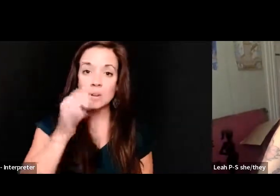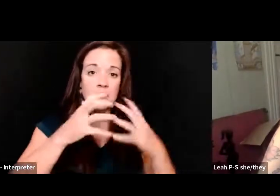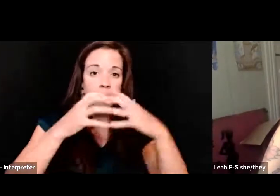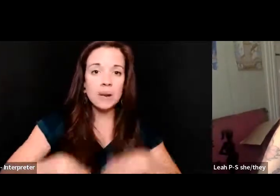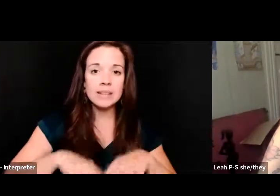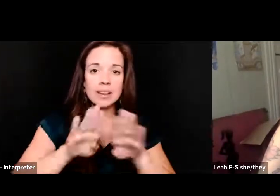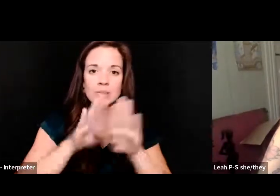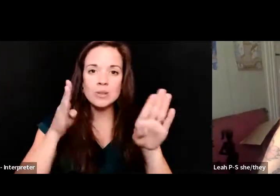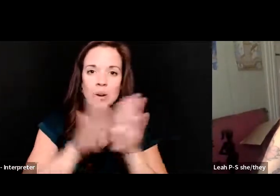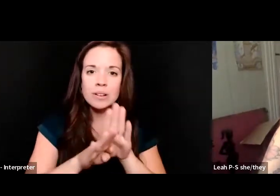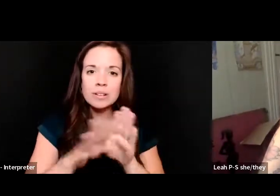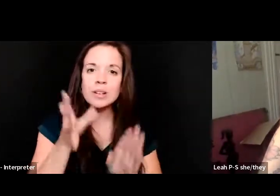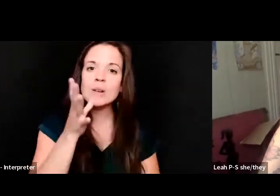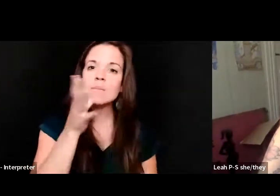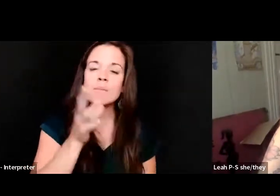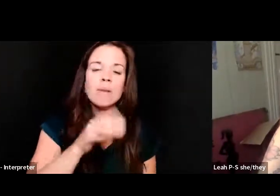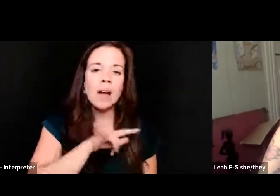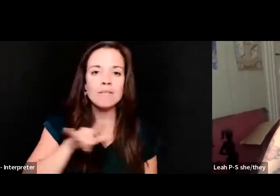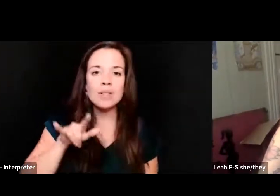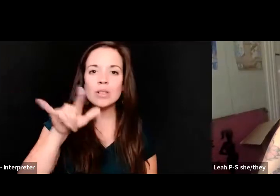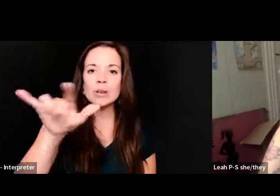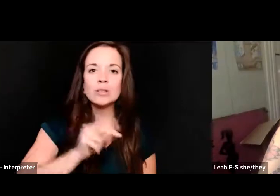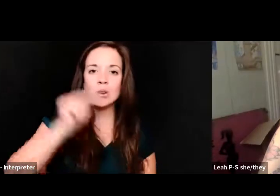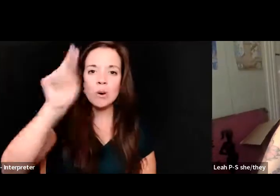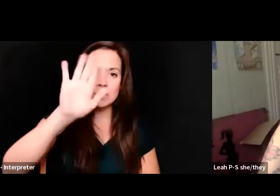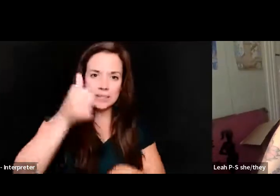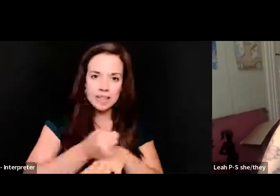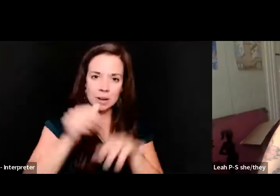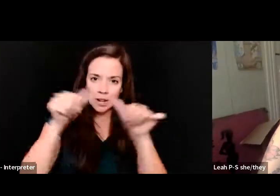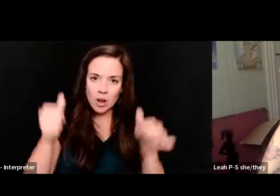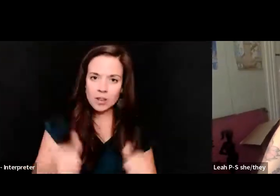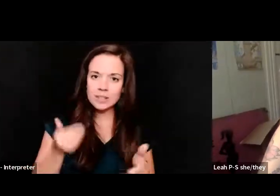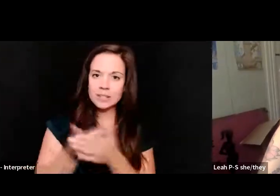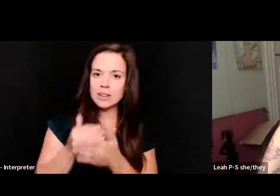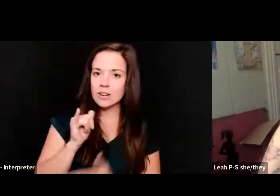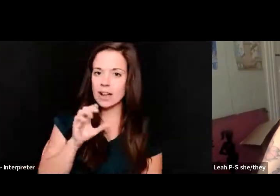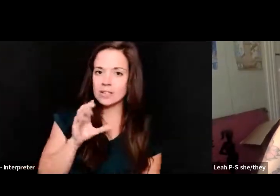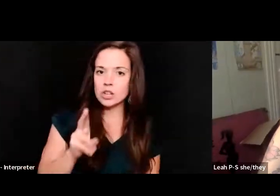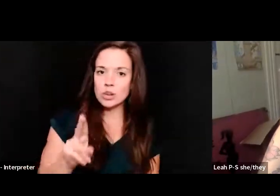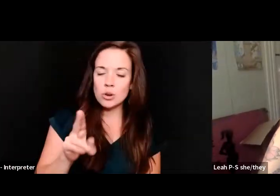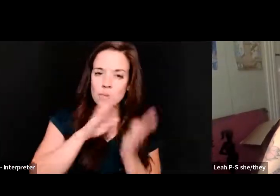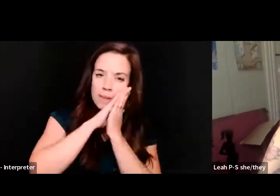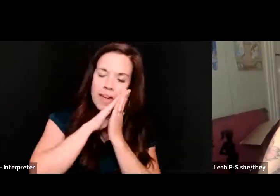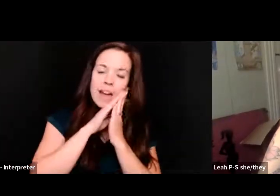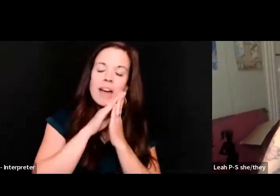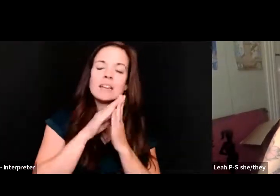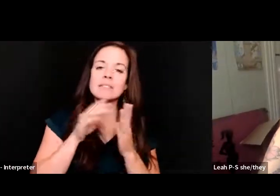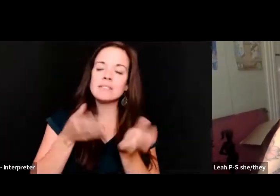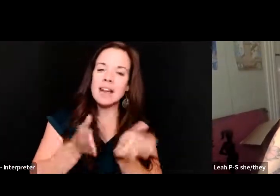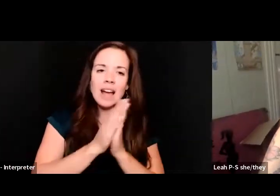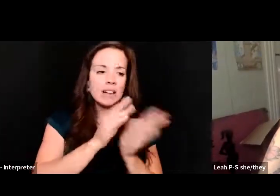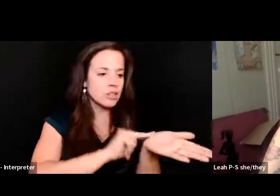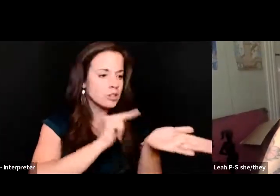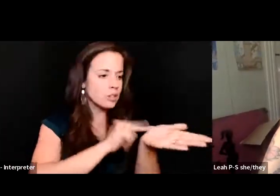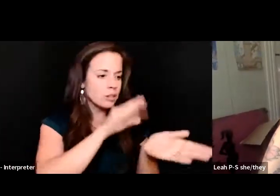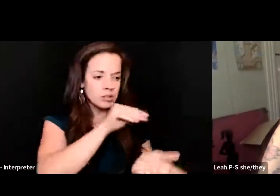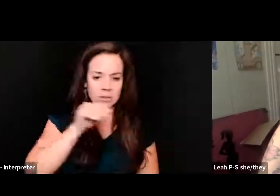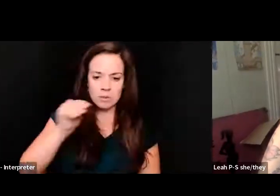Your mom flew north. We set up an altar by your ICU bed. Asked the nurse to put a rebozo on your chest. Prayed.